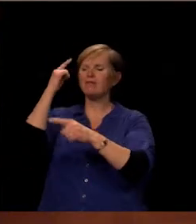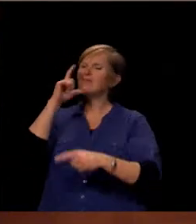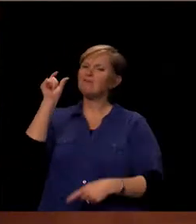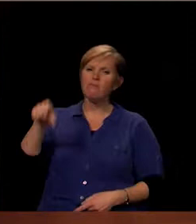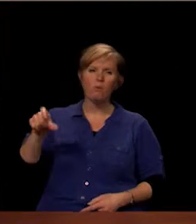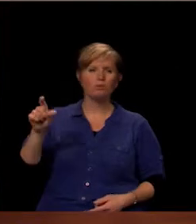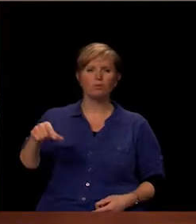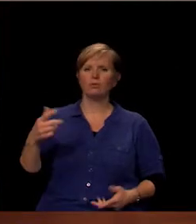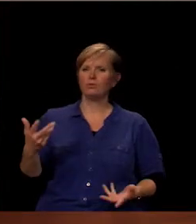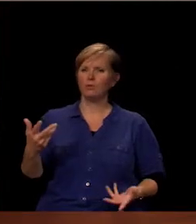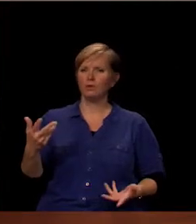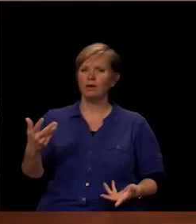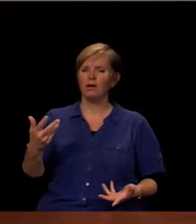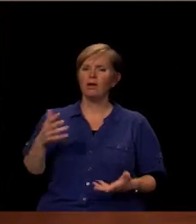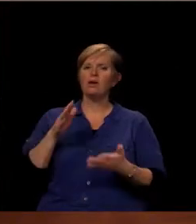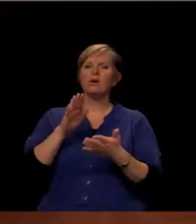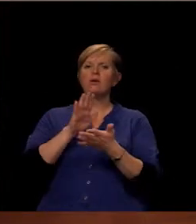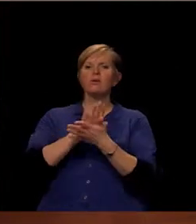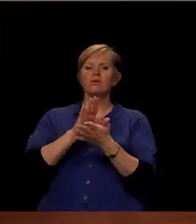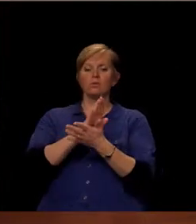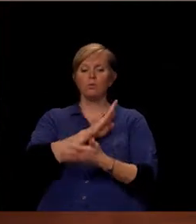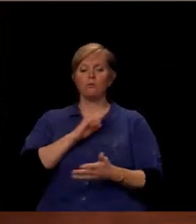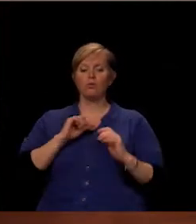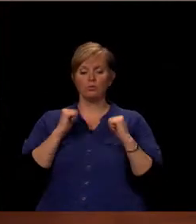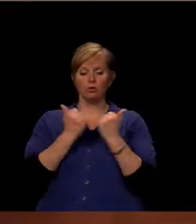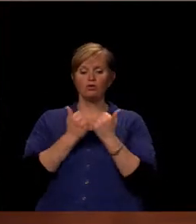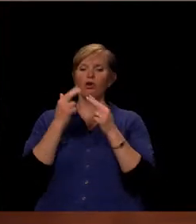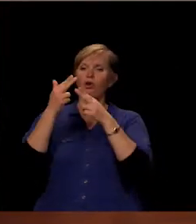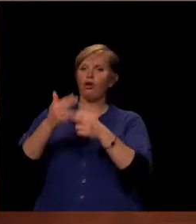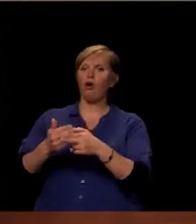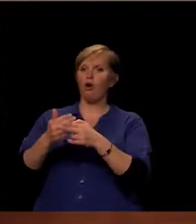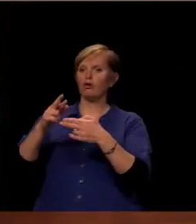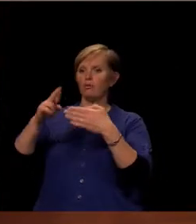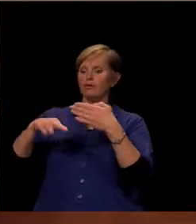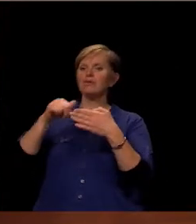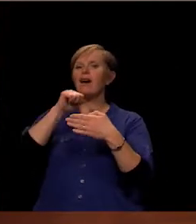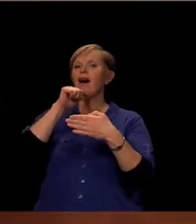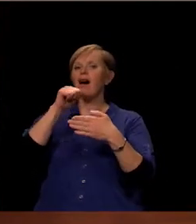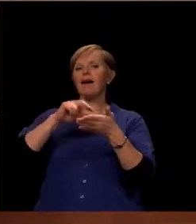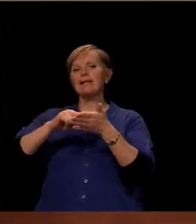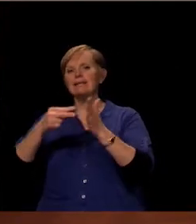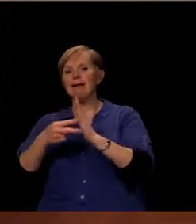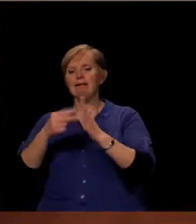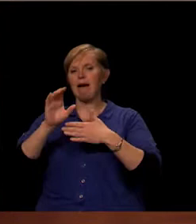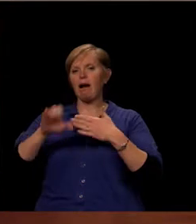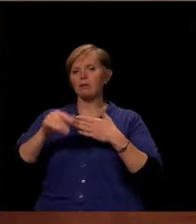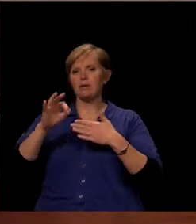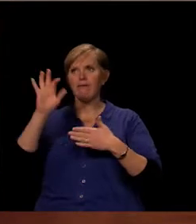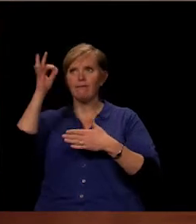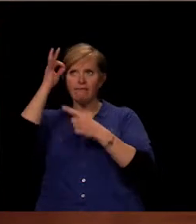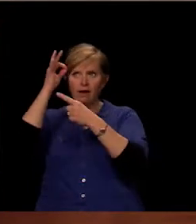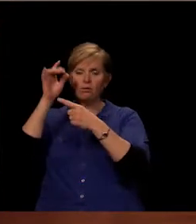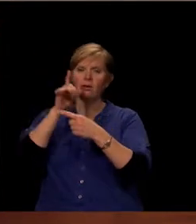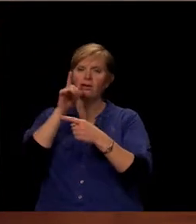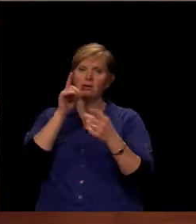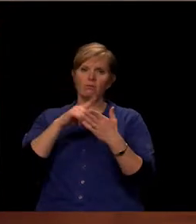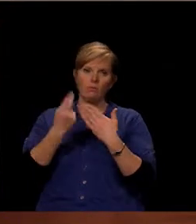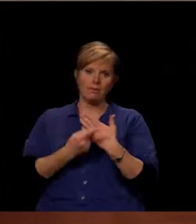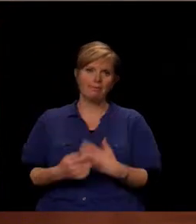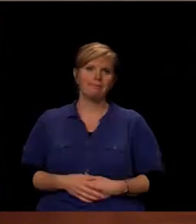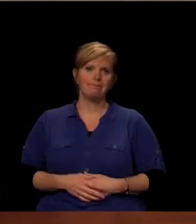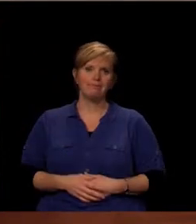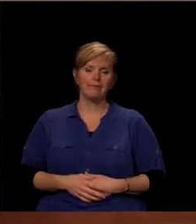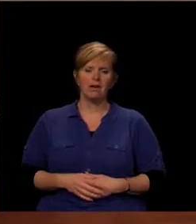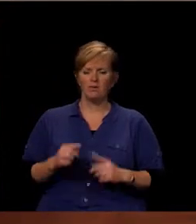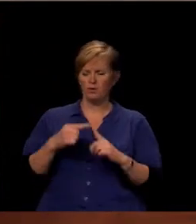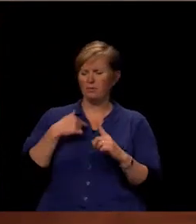way. The School Board Association called the survey results unintended consequences of this federal school lunch program. To